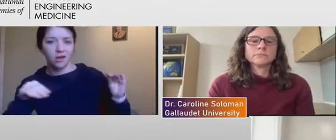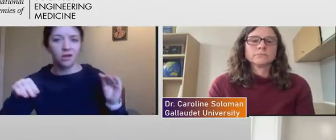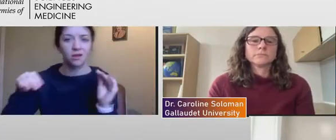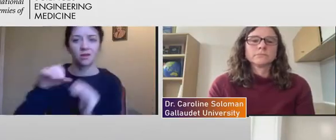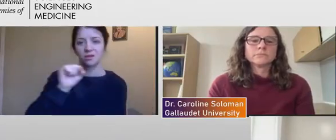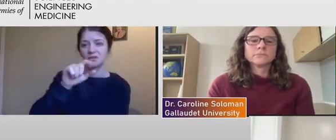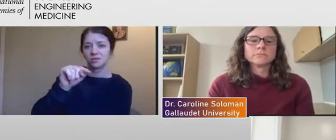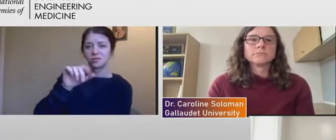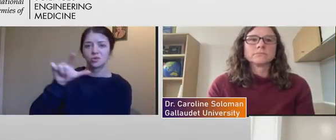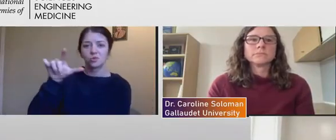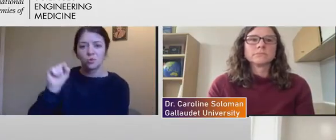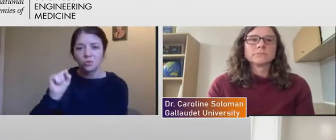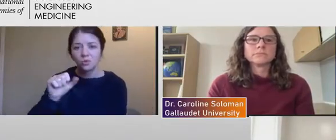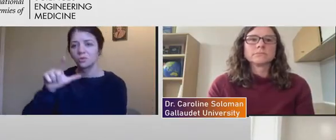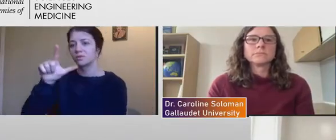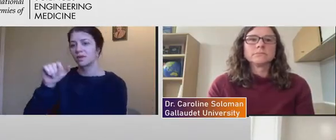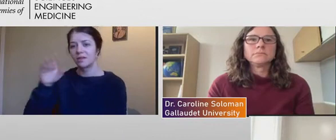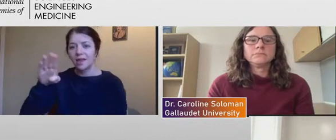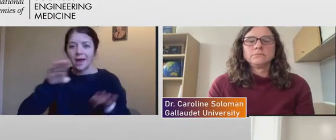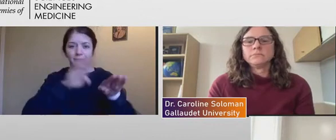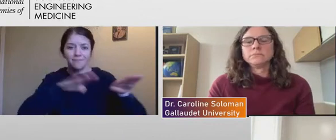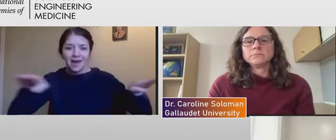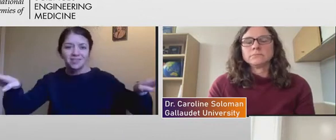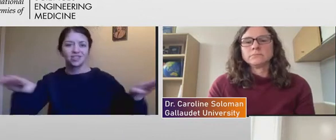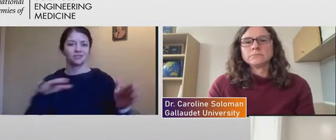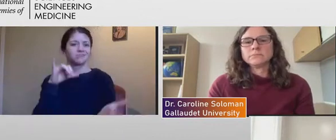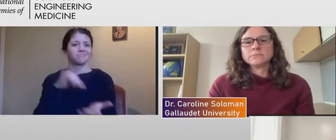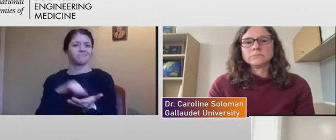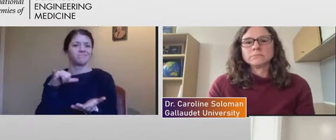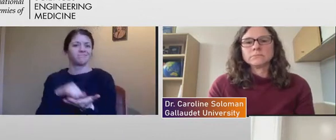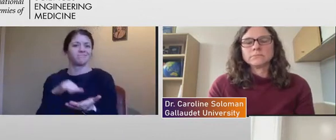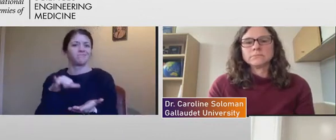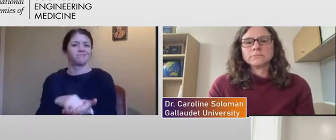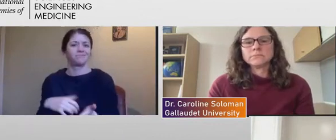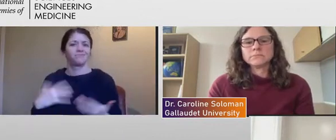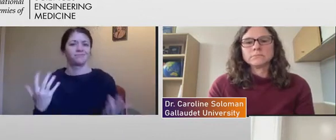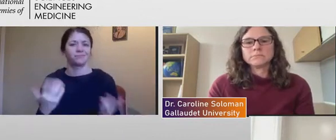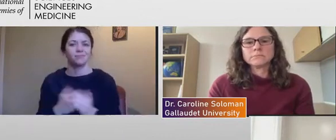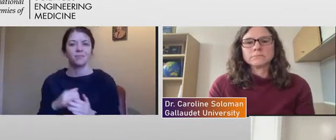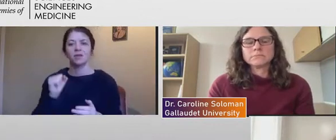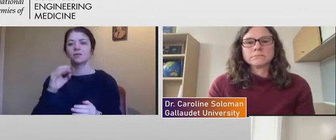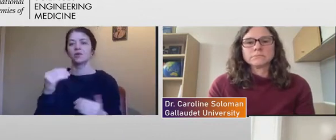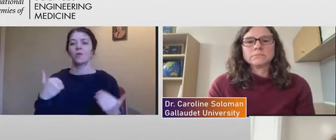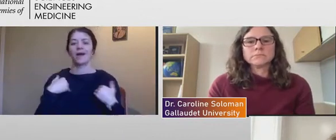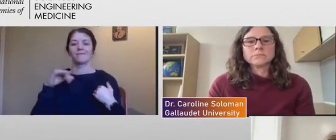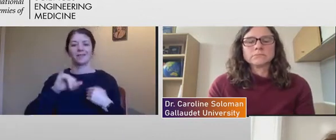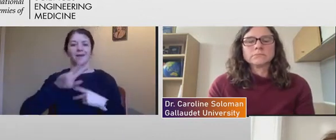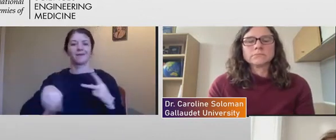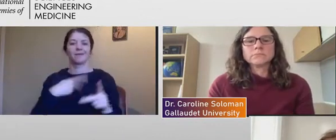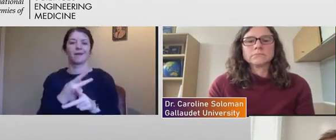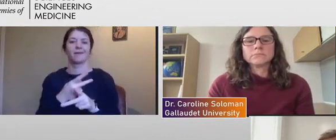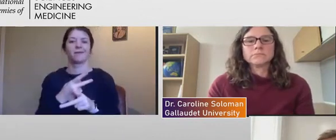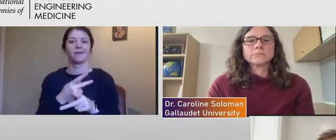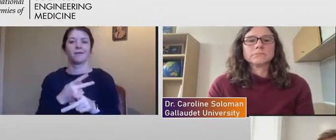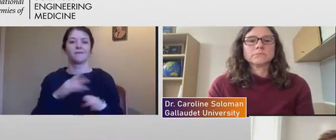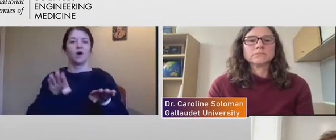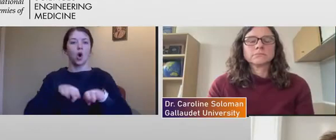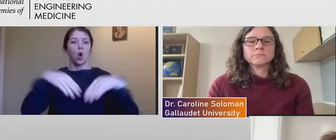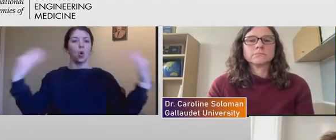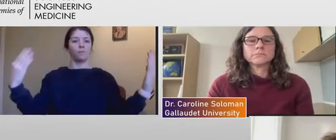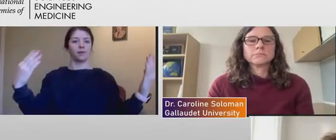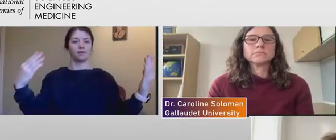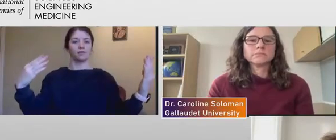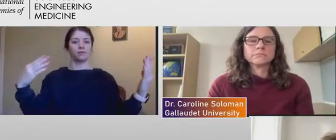benches and it was pretty much impossible. And so, just having this kind of open space concept